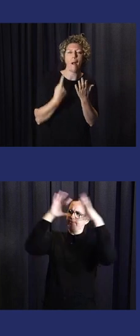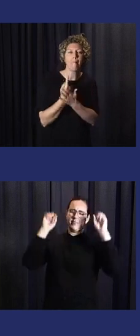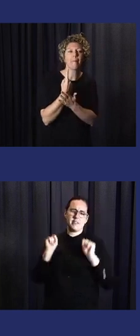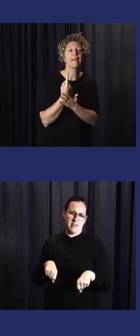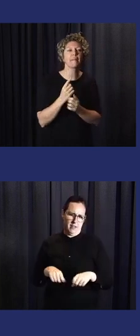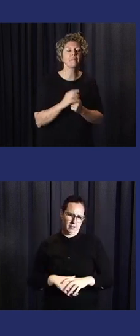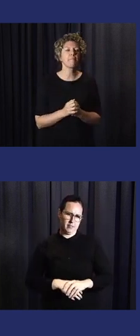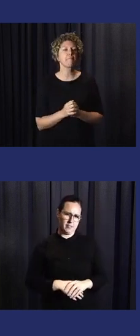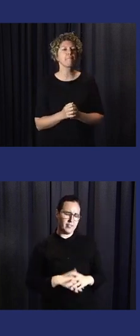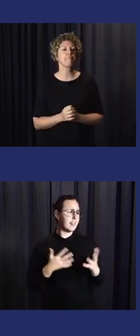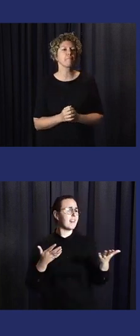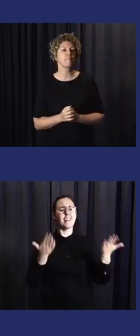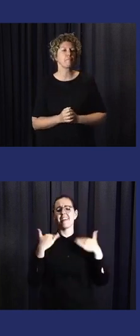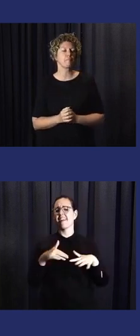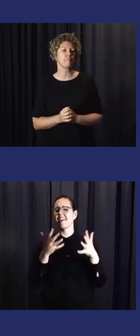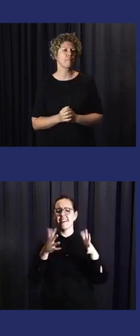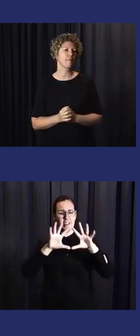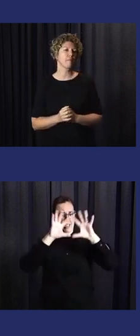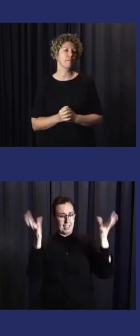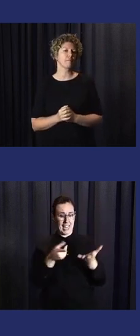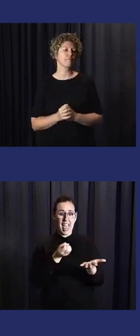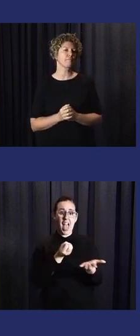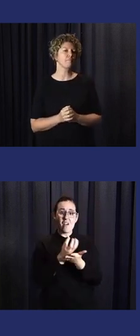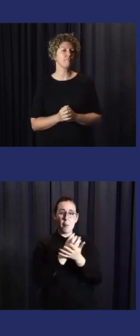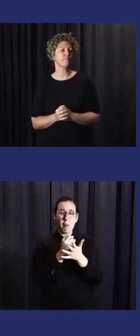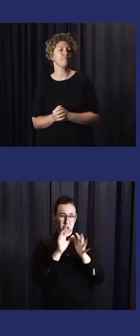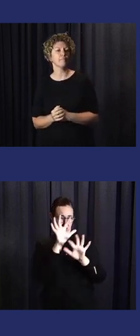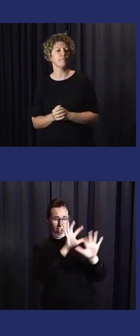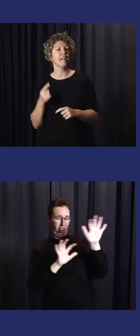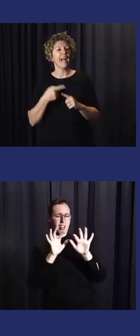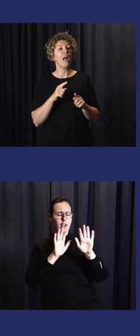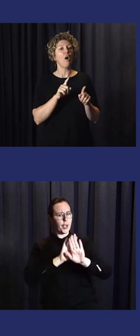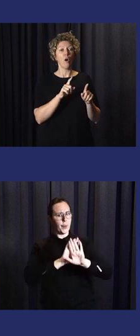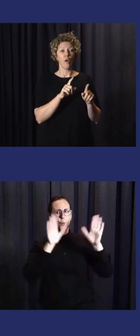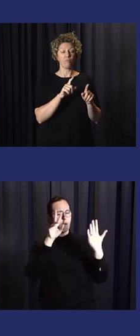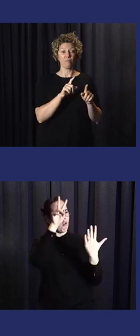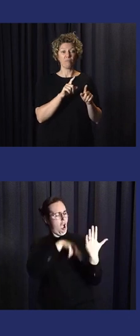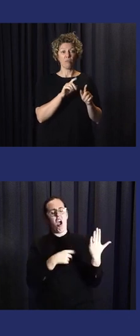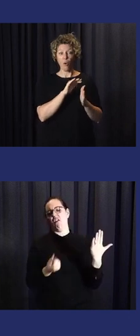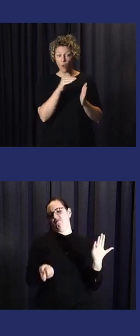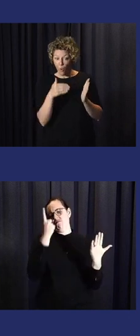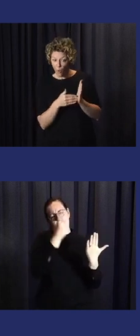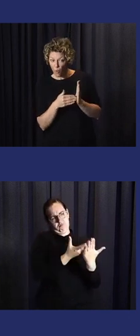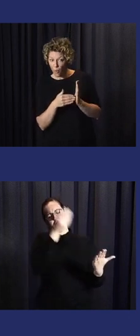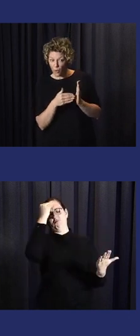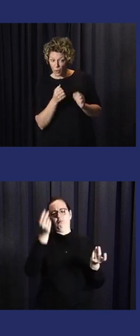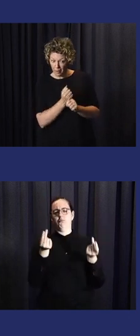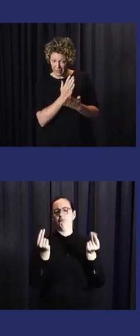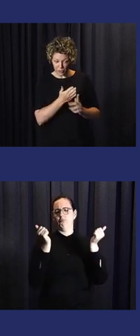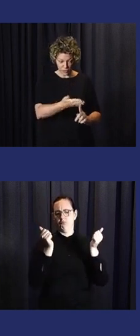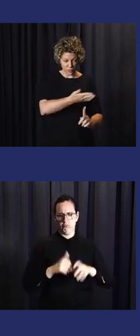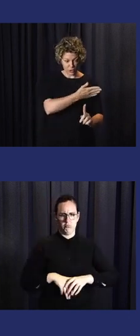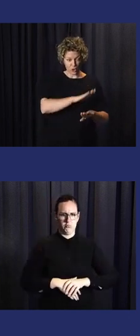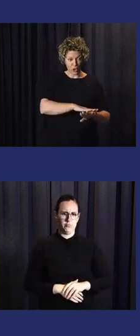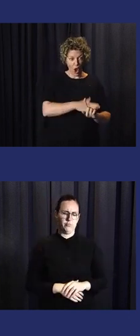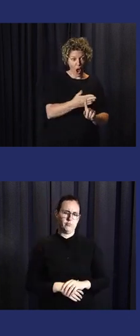make it easily understandable by the community. And the approaches and means or medium should be